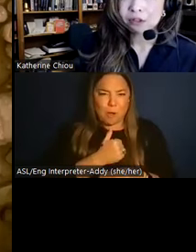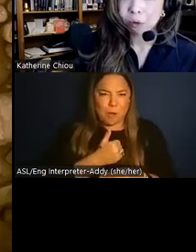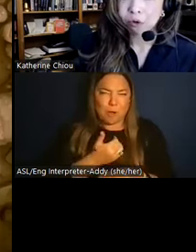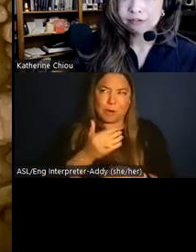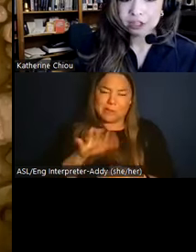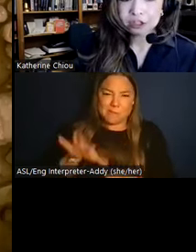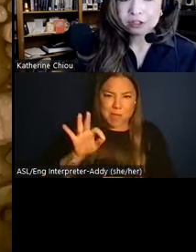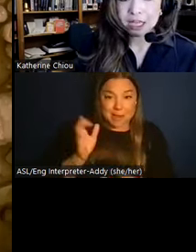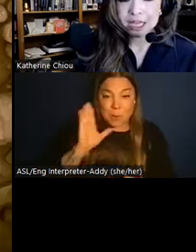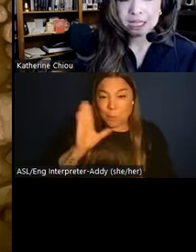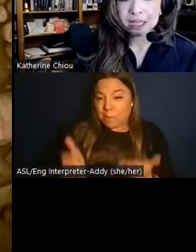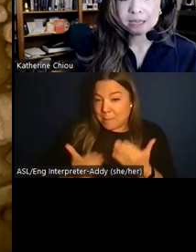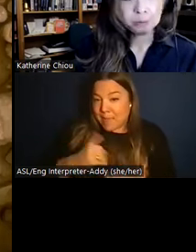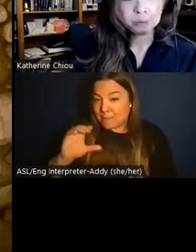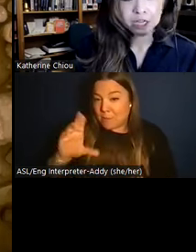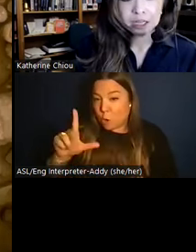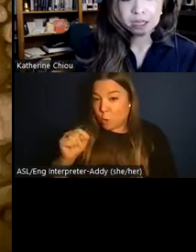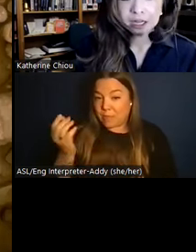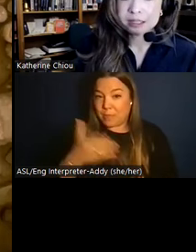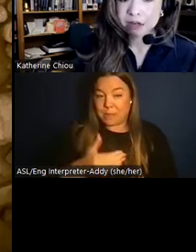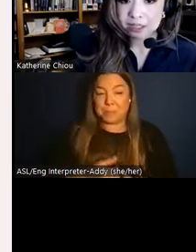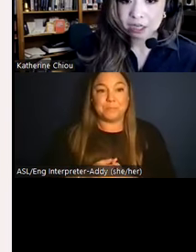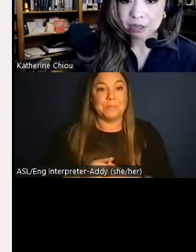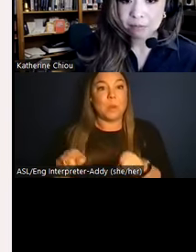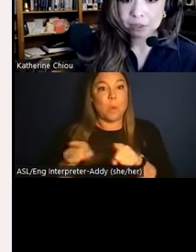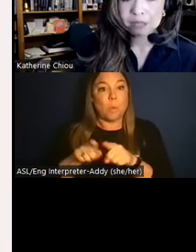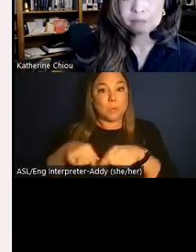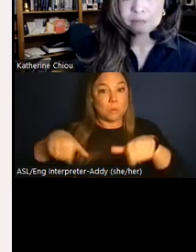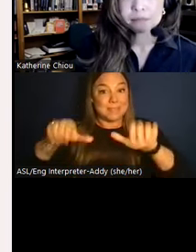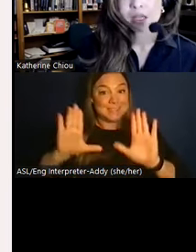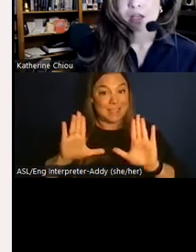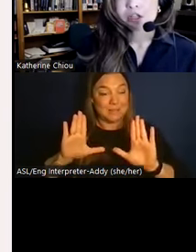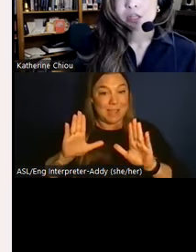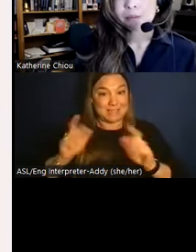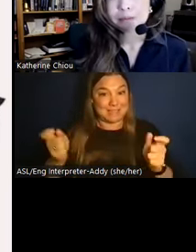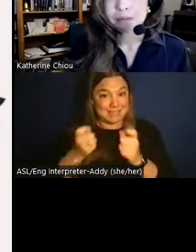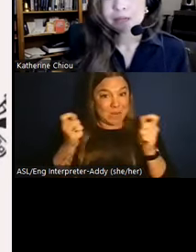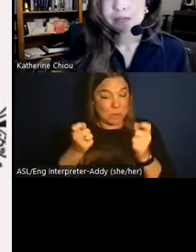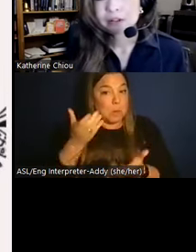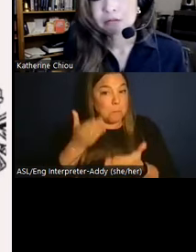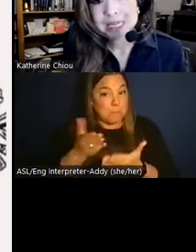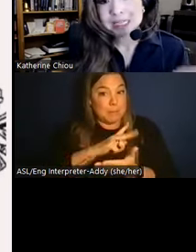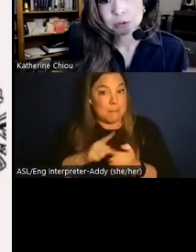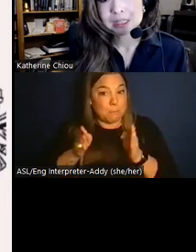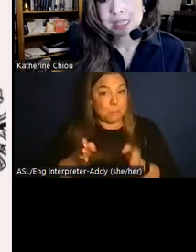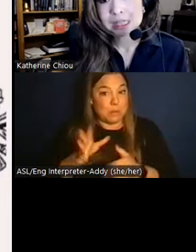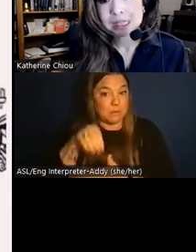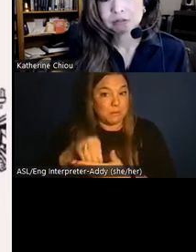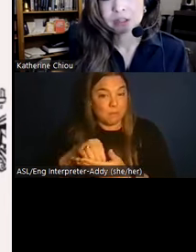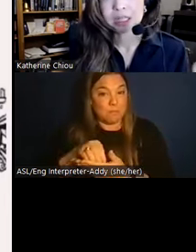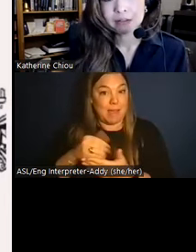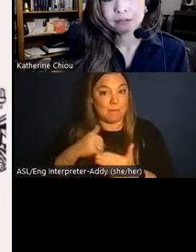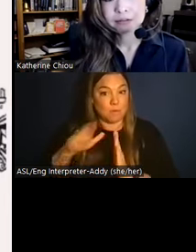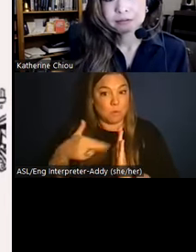as one of the core figures in the Moche sacrifice ceremony, she played a pivotal role in enacting ritual scenes